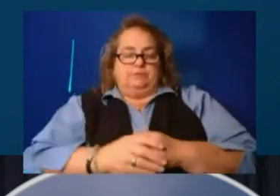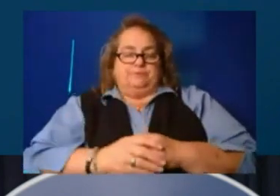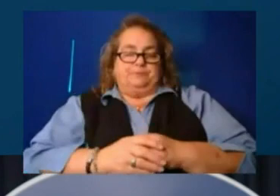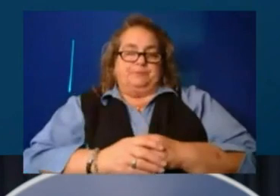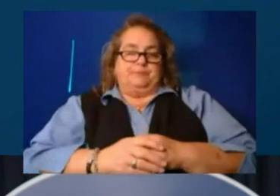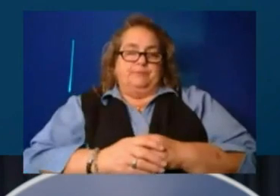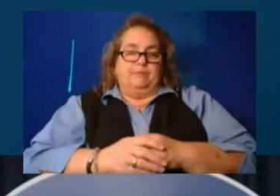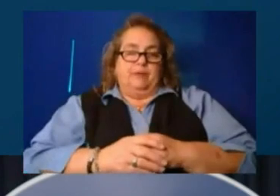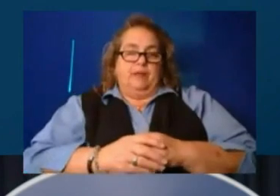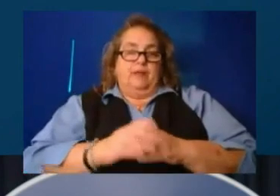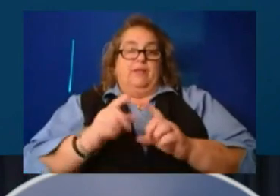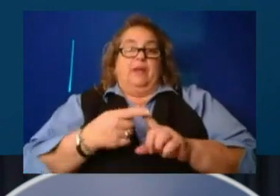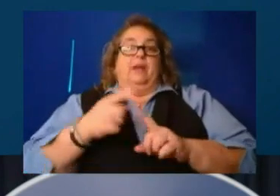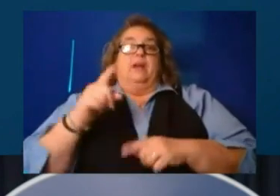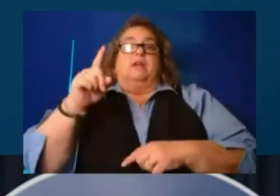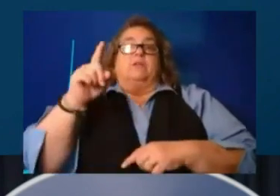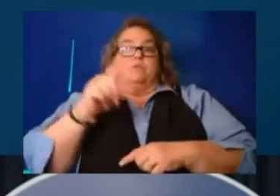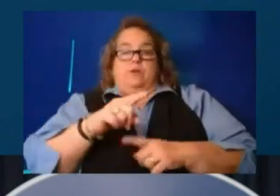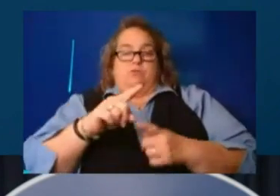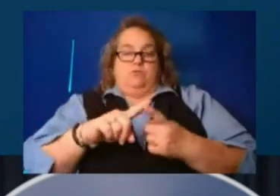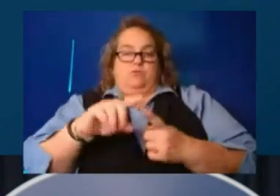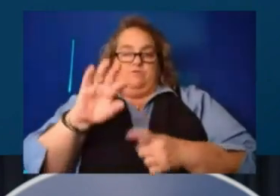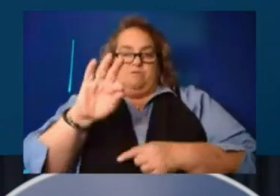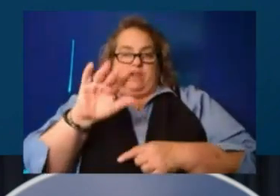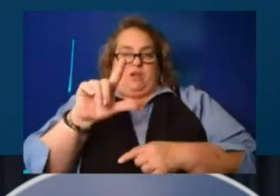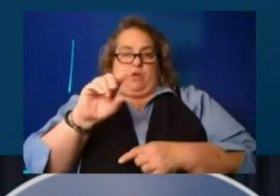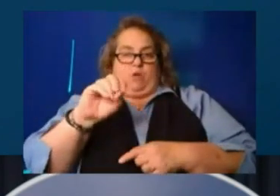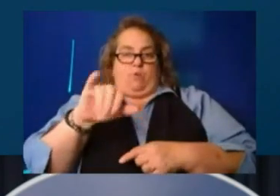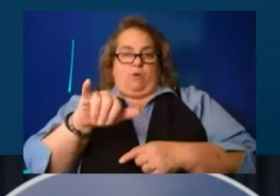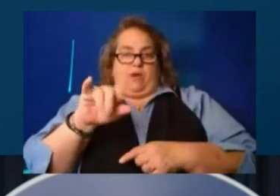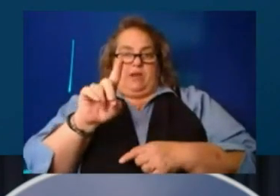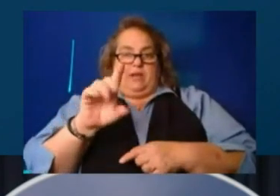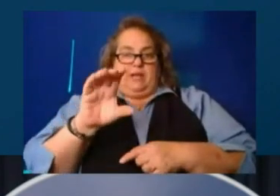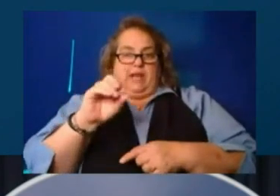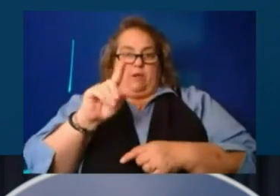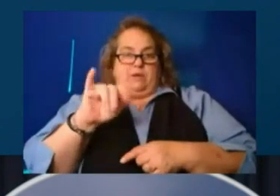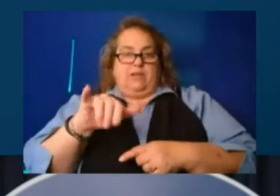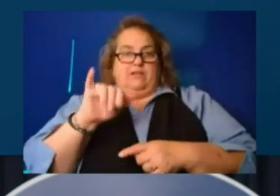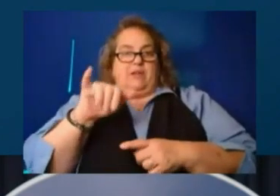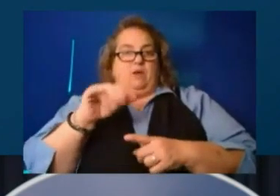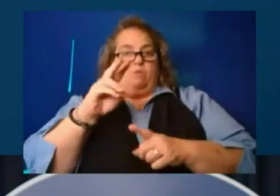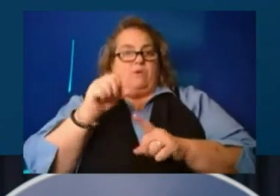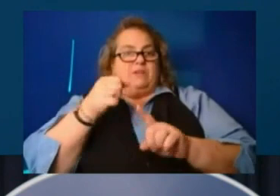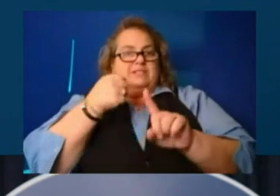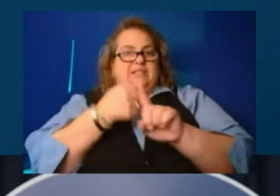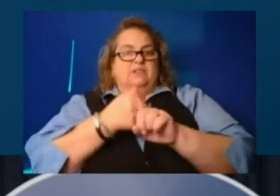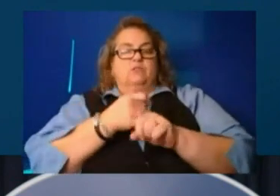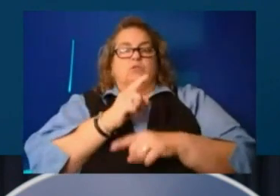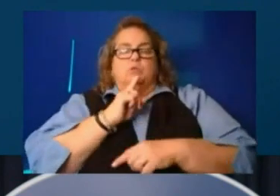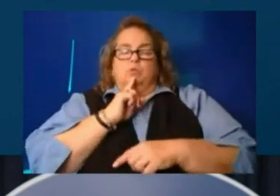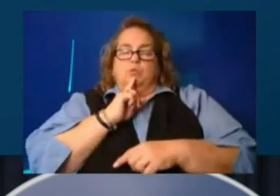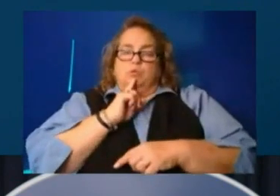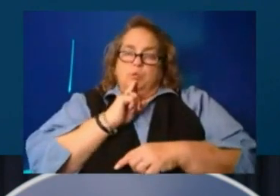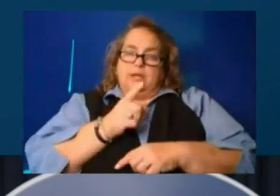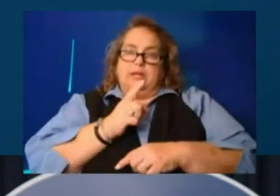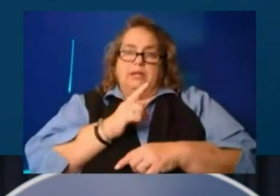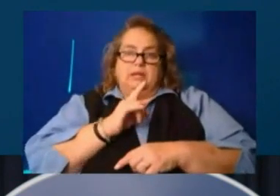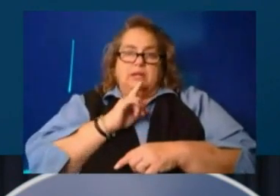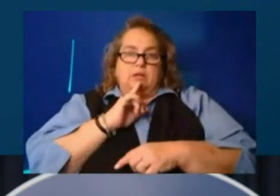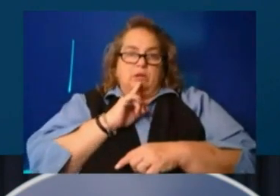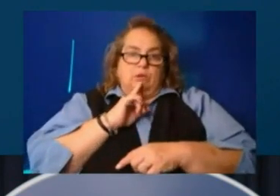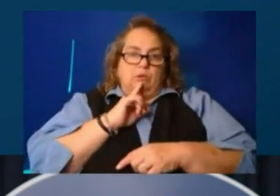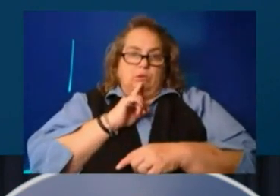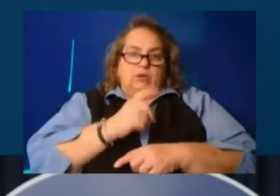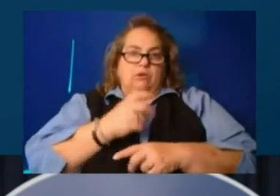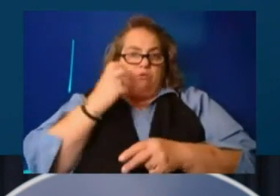Floyd County, uh, which was hit really, really hard. Um, we were first at the